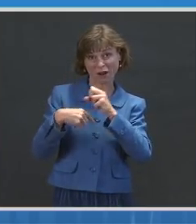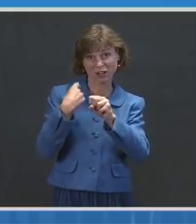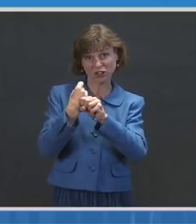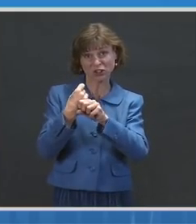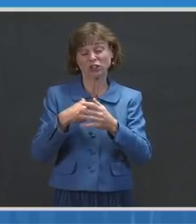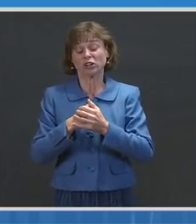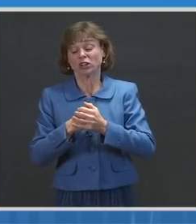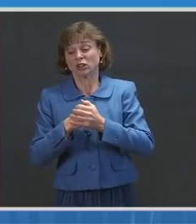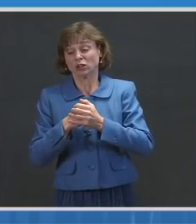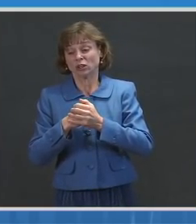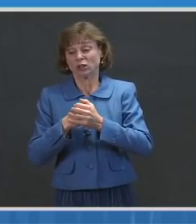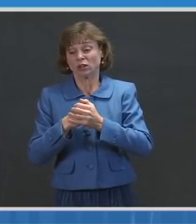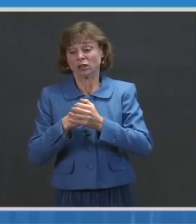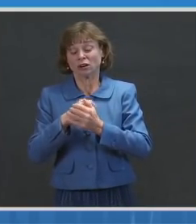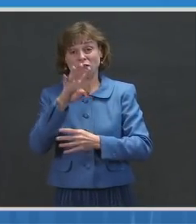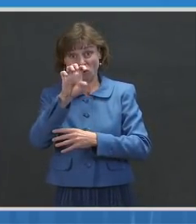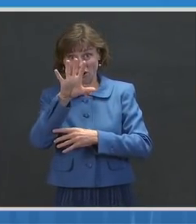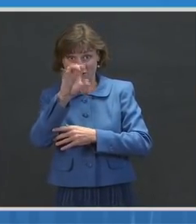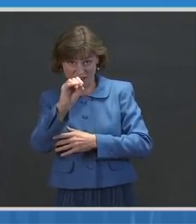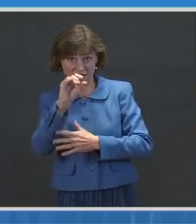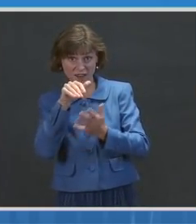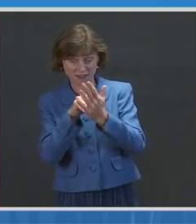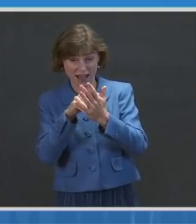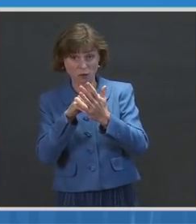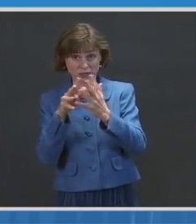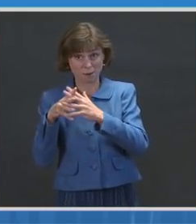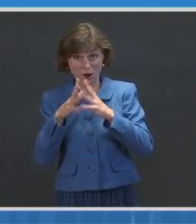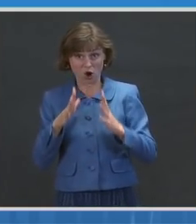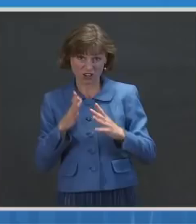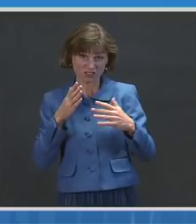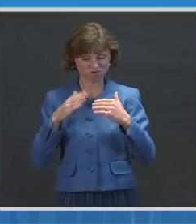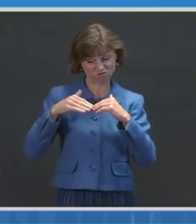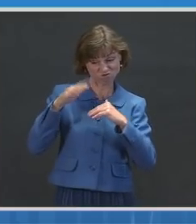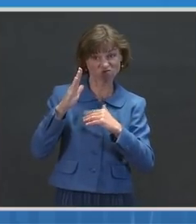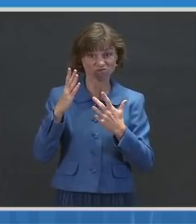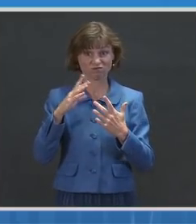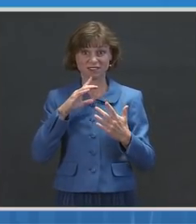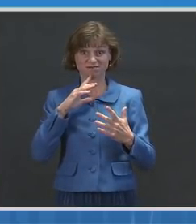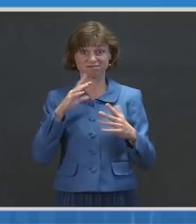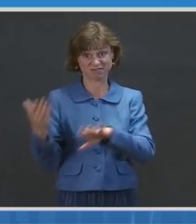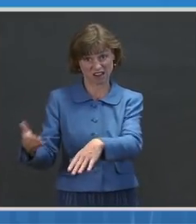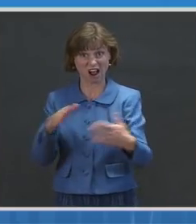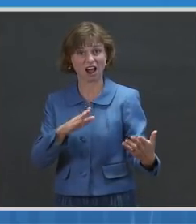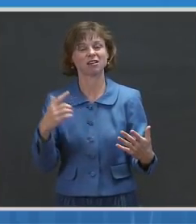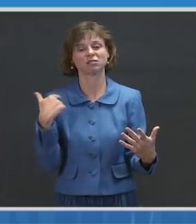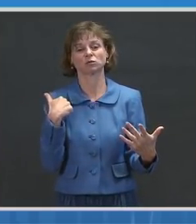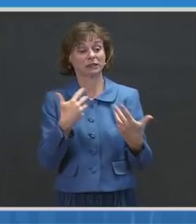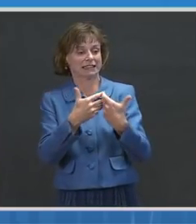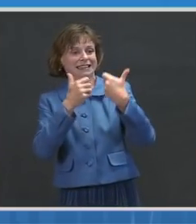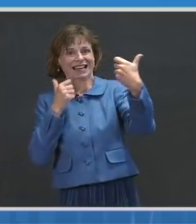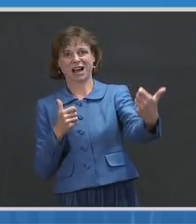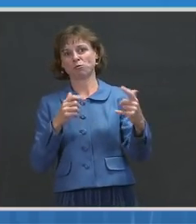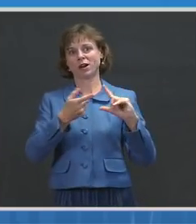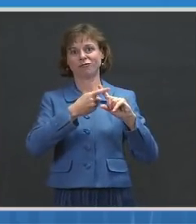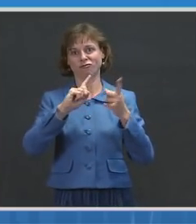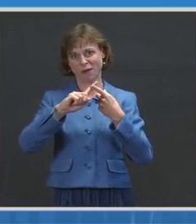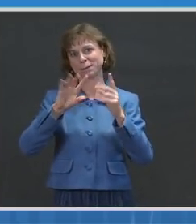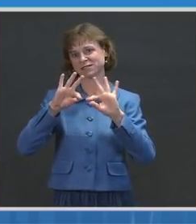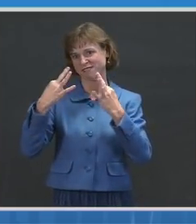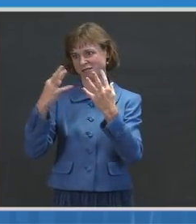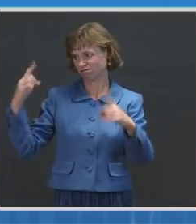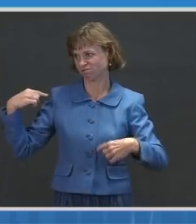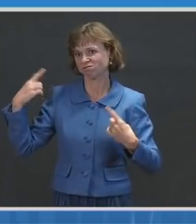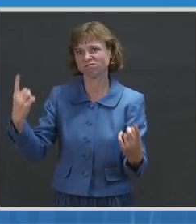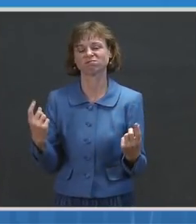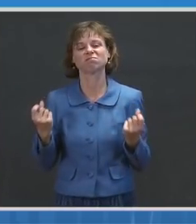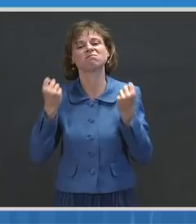Americans' lives have been taken. We've been separated from our friends and family. Thousands of